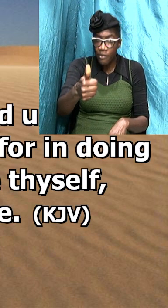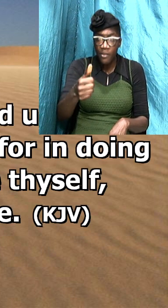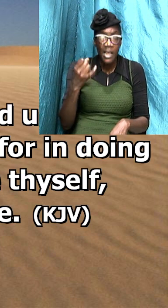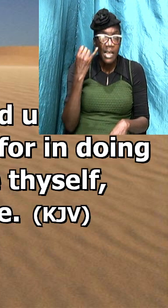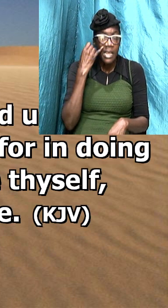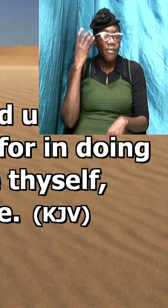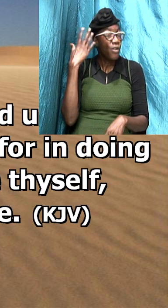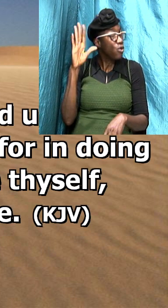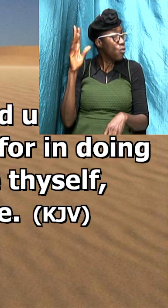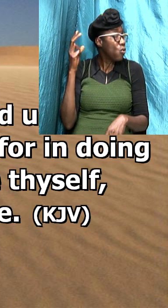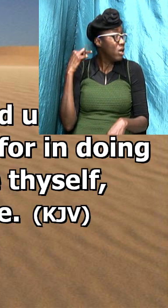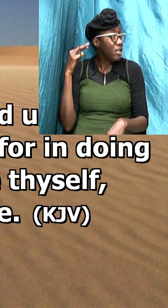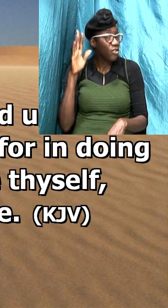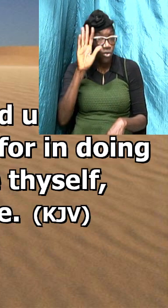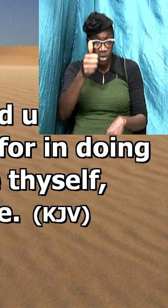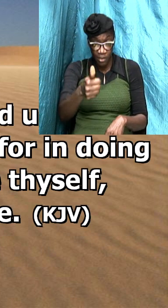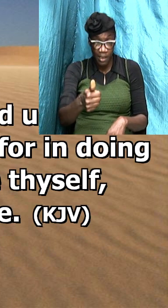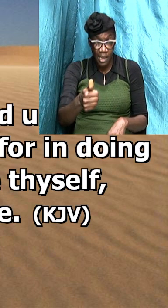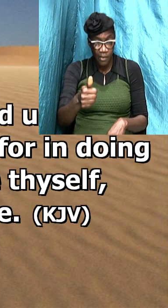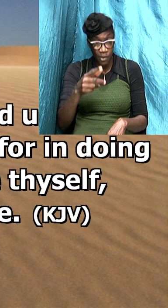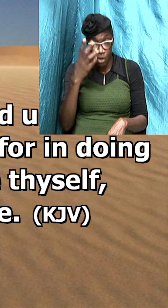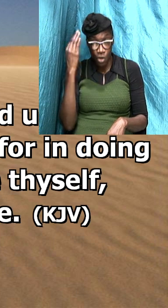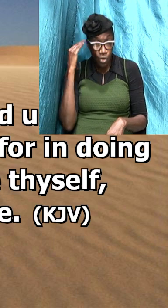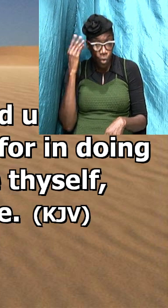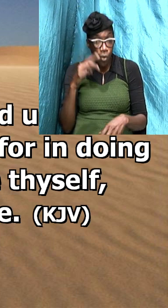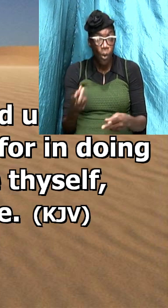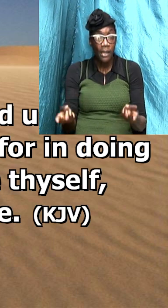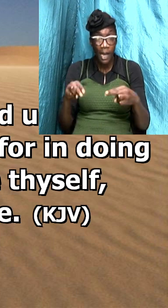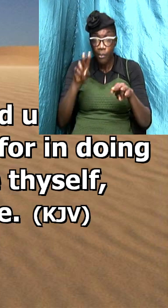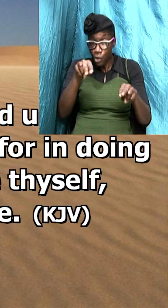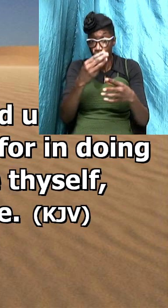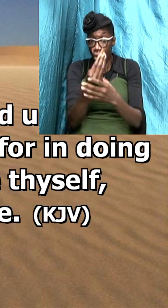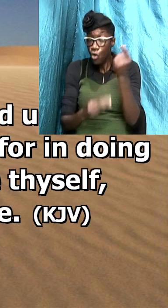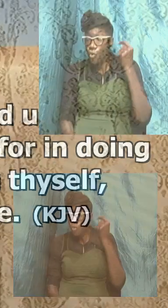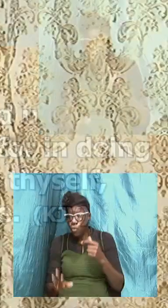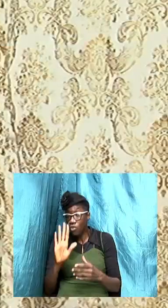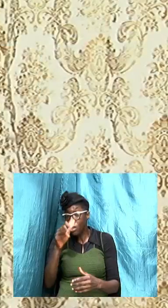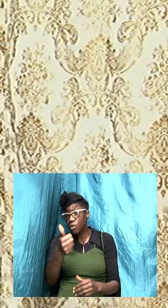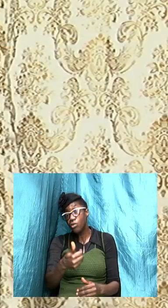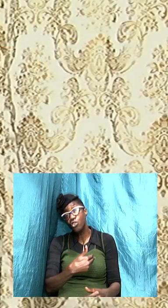don't take heed unto thyself you know what will happen you will lose your soul